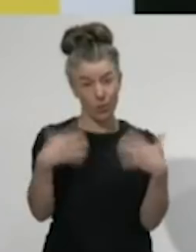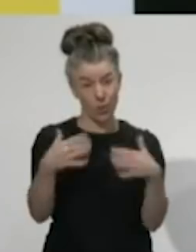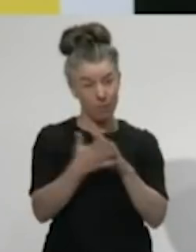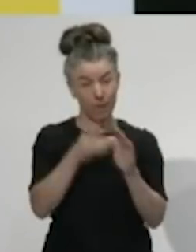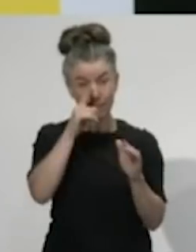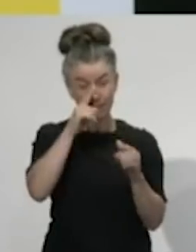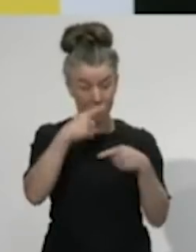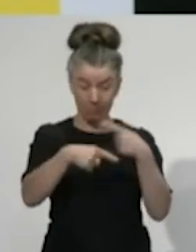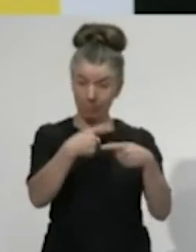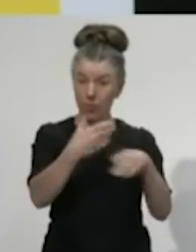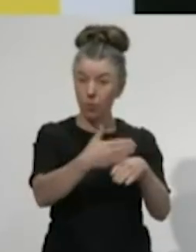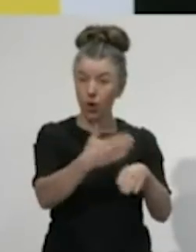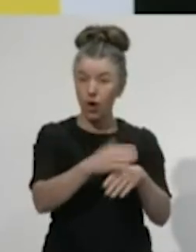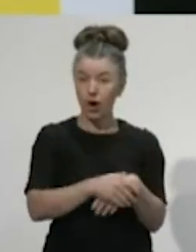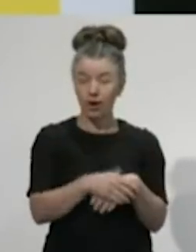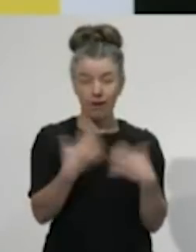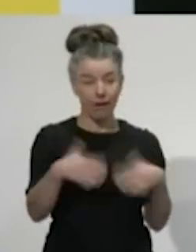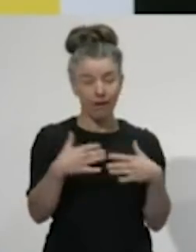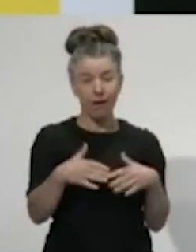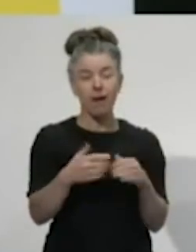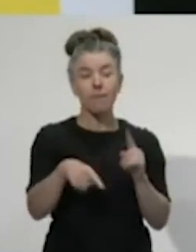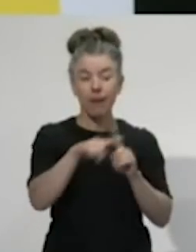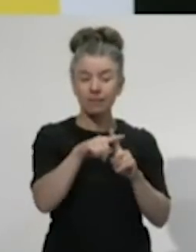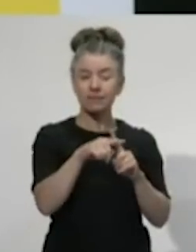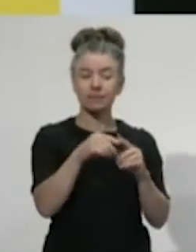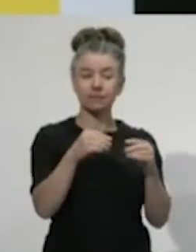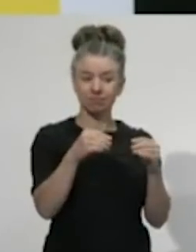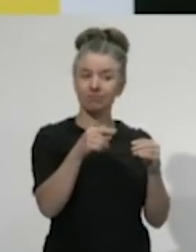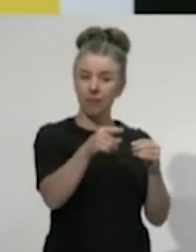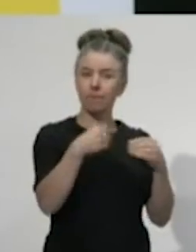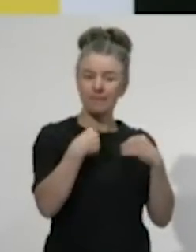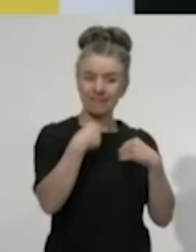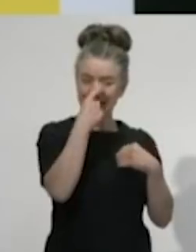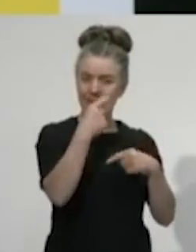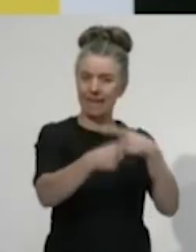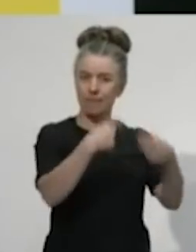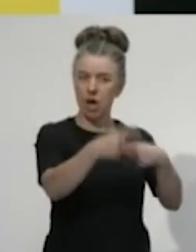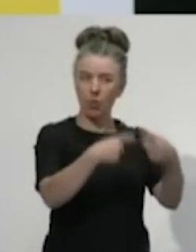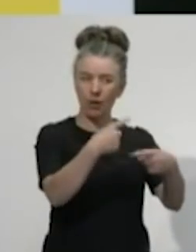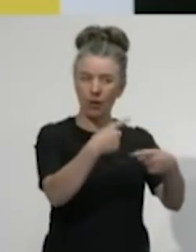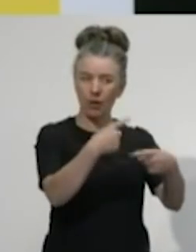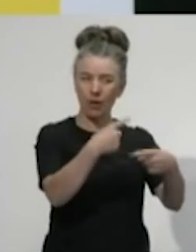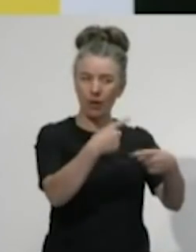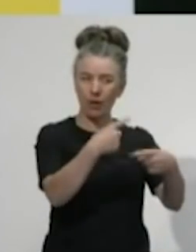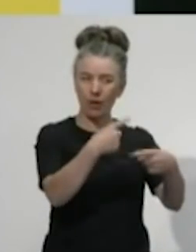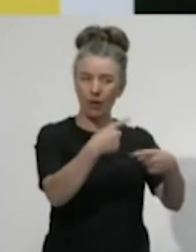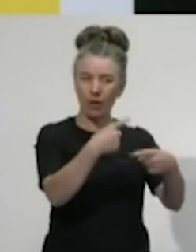period of the lockdown, while providing a guarantee to businesses to keep going as they can start to get back on their feet